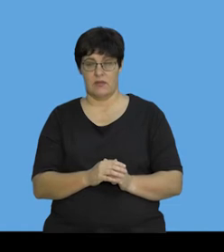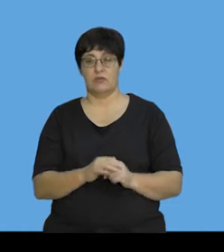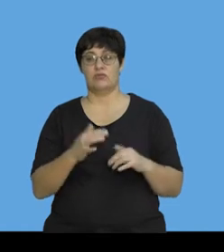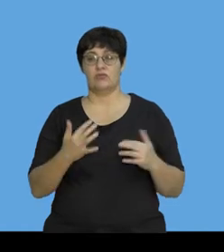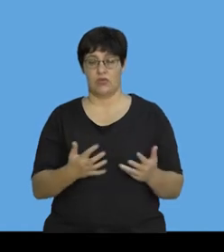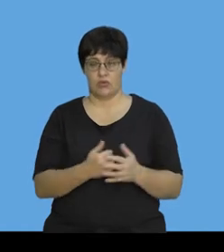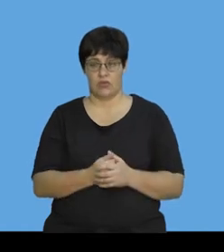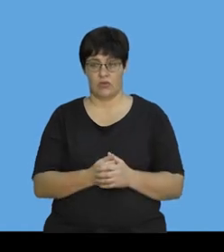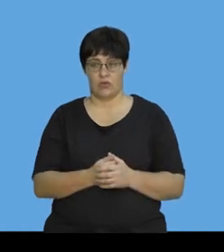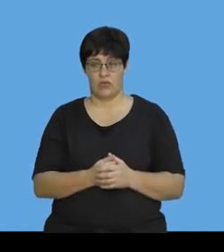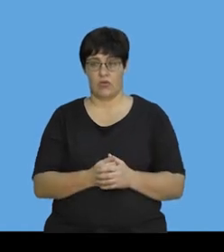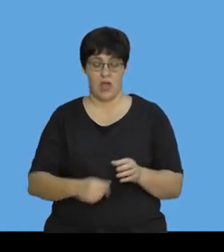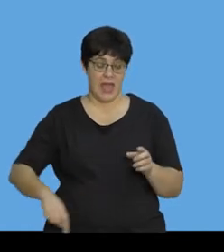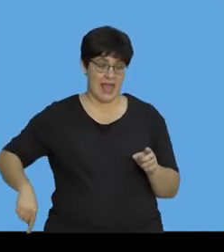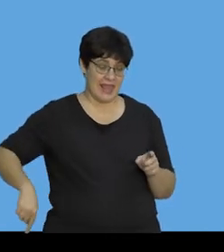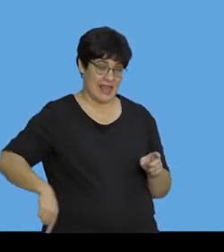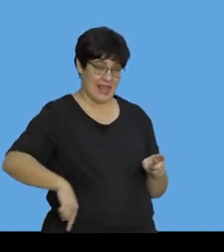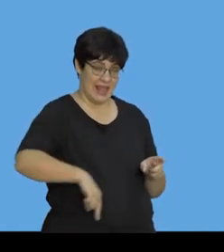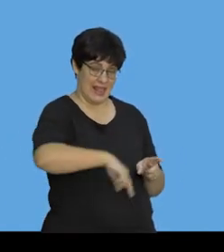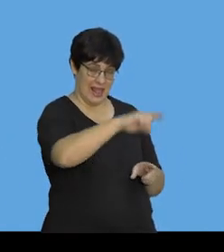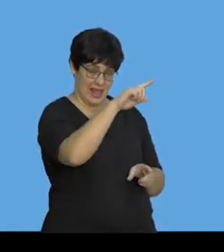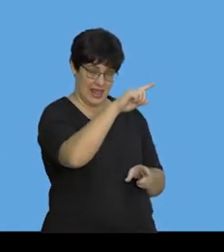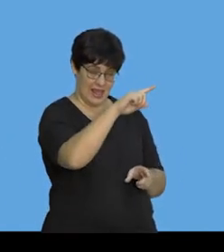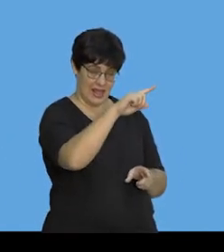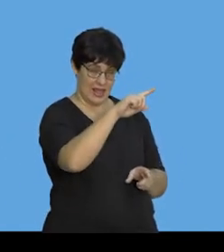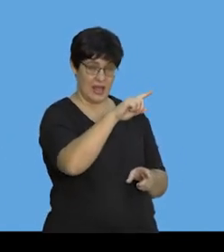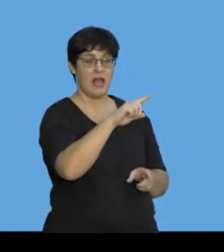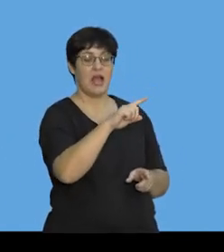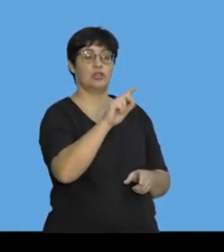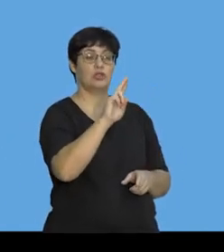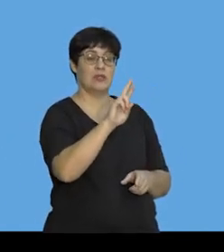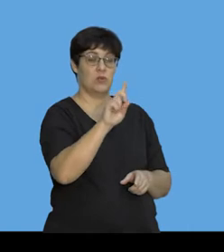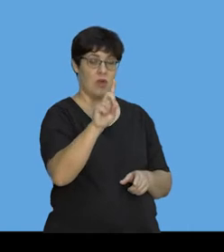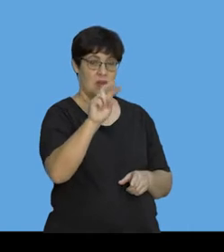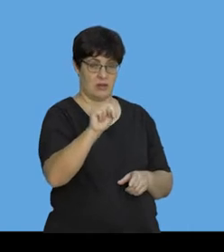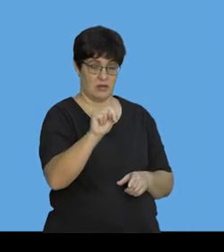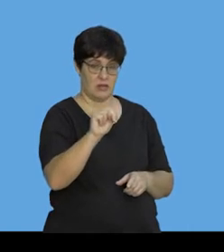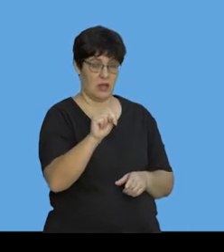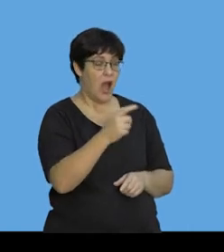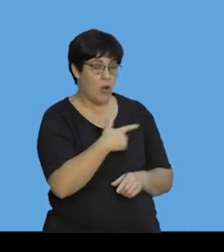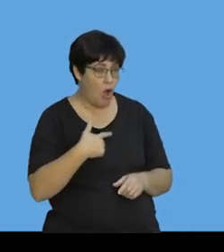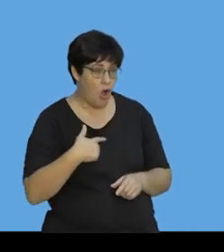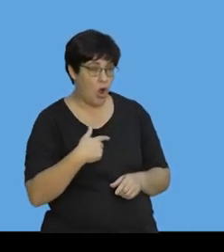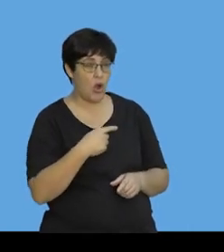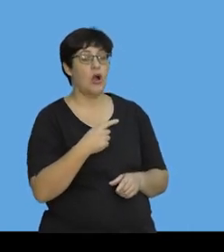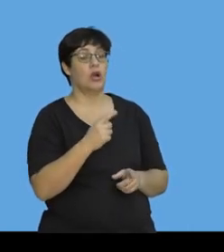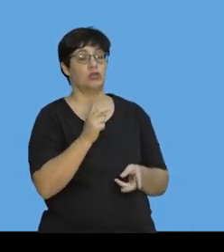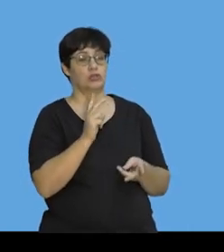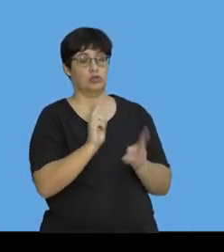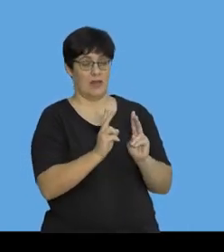all, he kicks a ball with an average force of 21 newtons for 12 seconds.